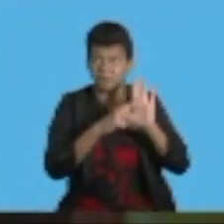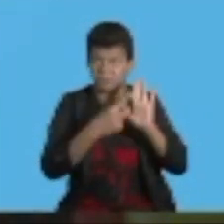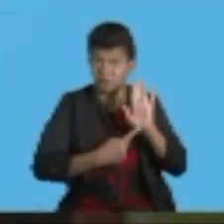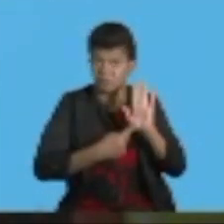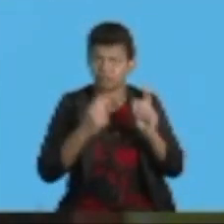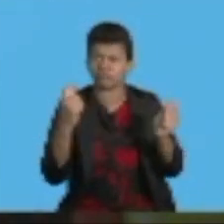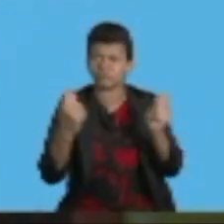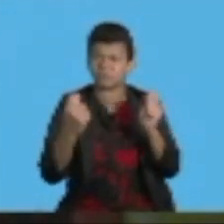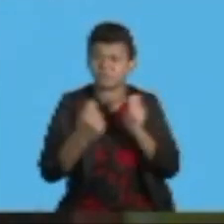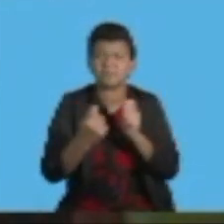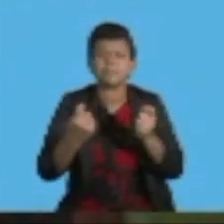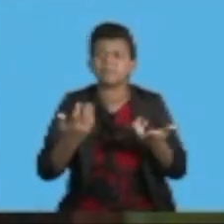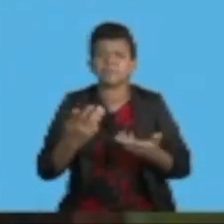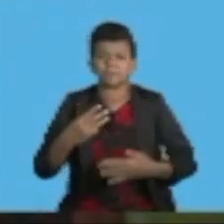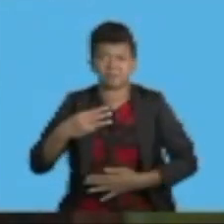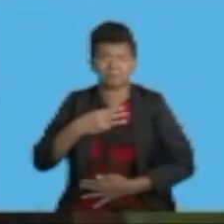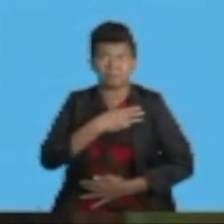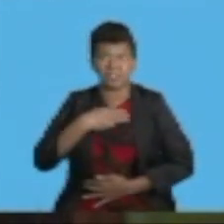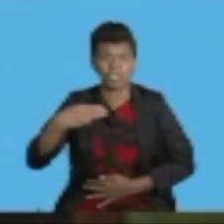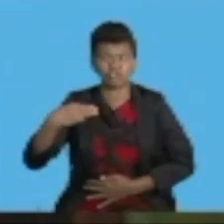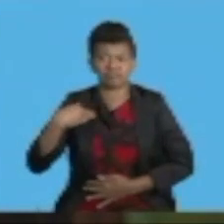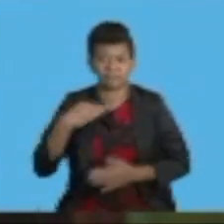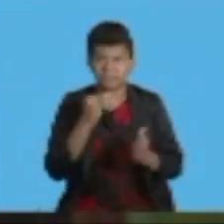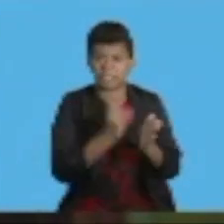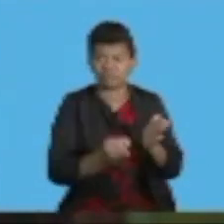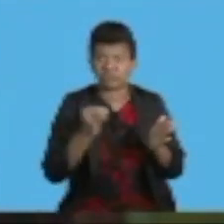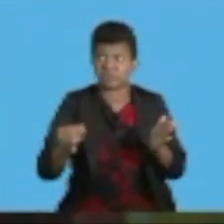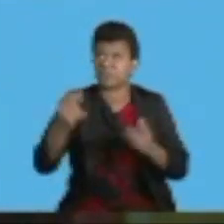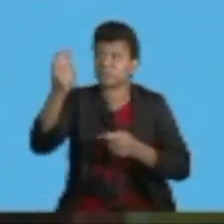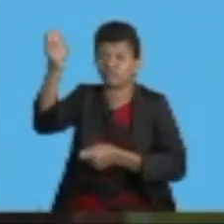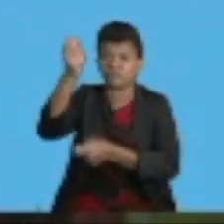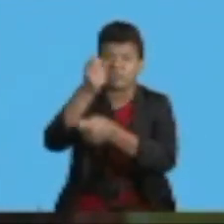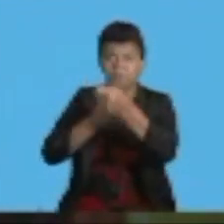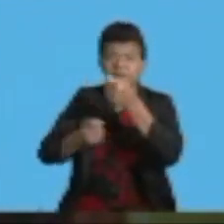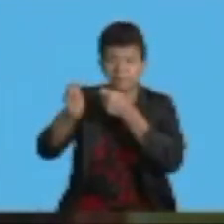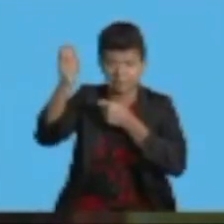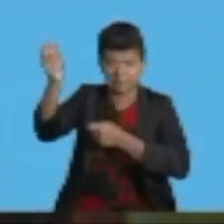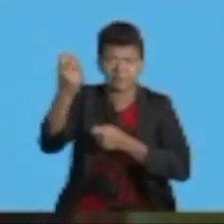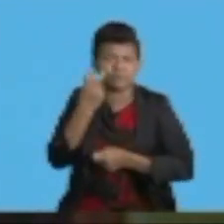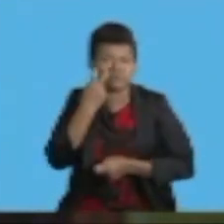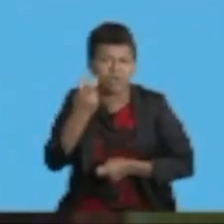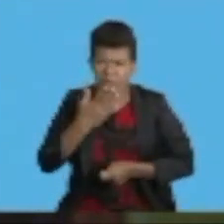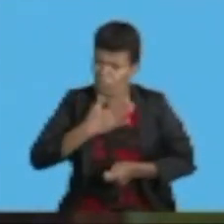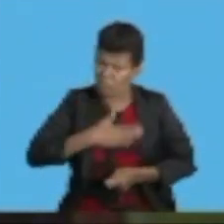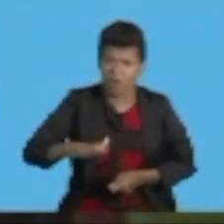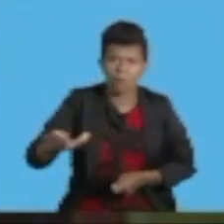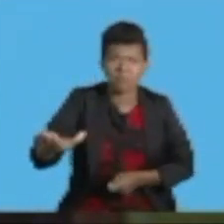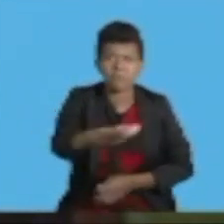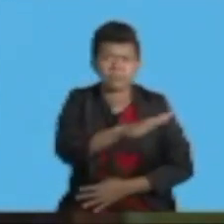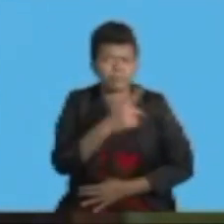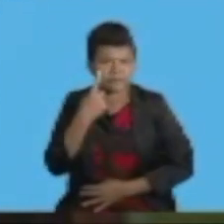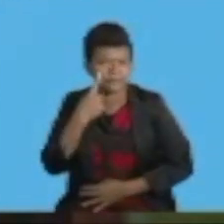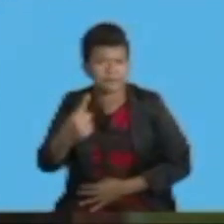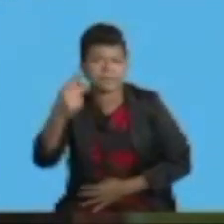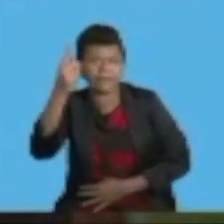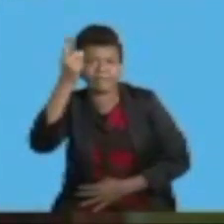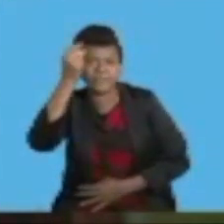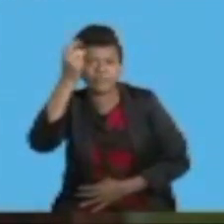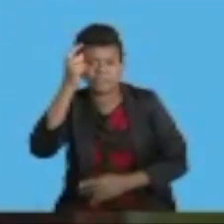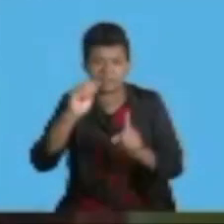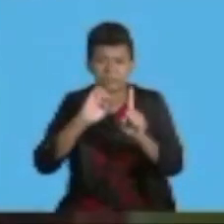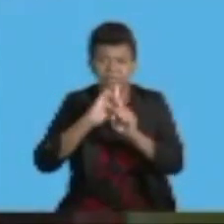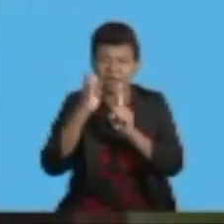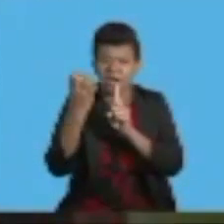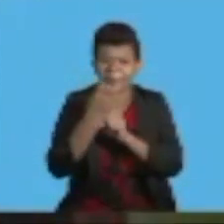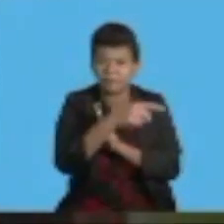Industry, Trade and Tourism. We have seen, we all have seen, that the Fijian economy has been experiencing